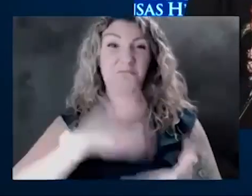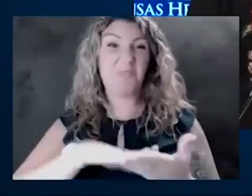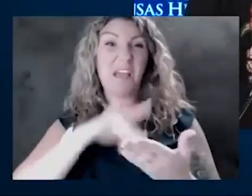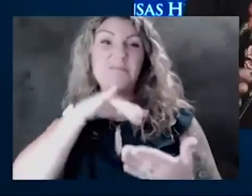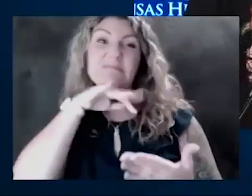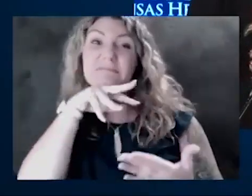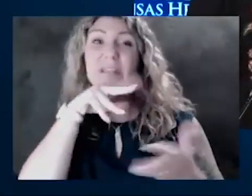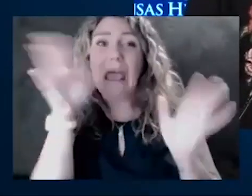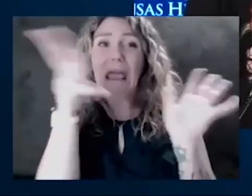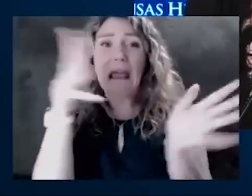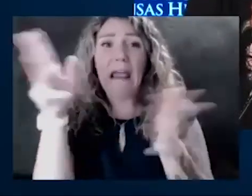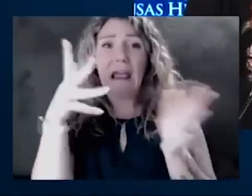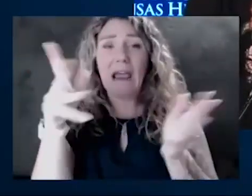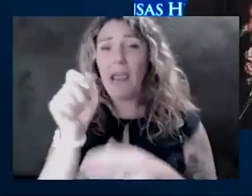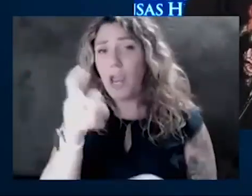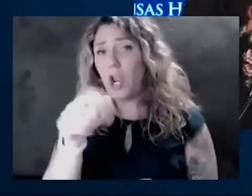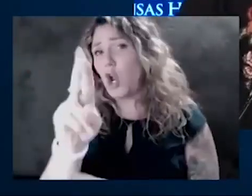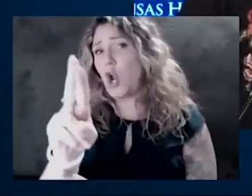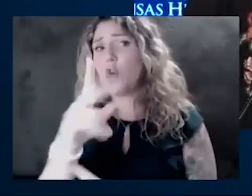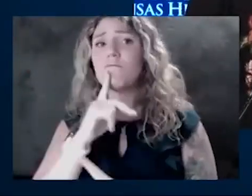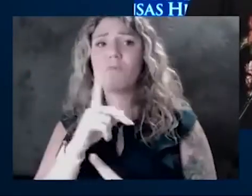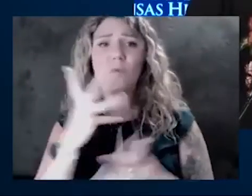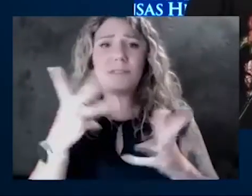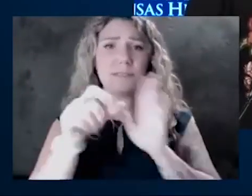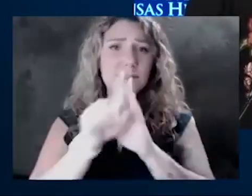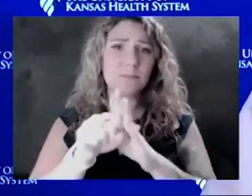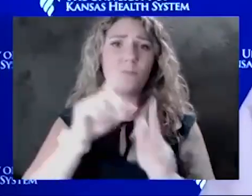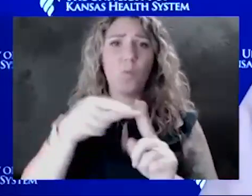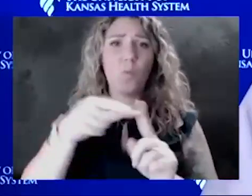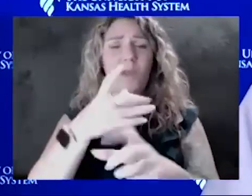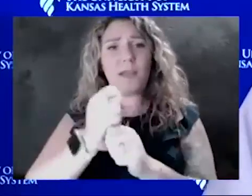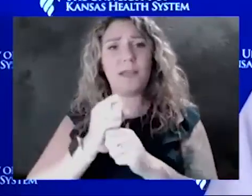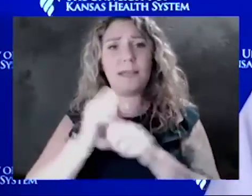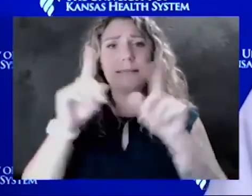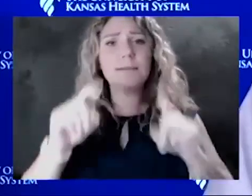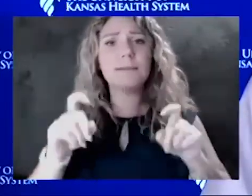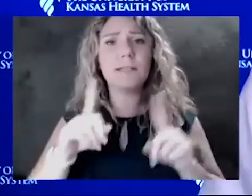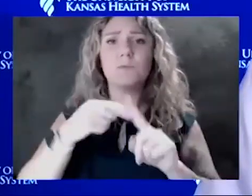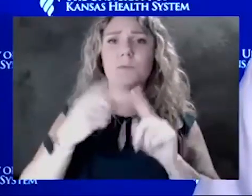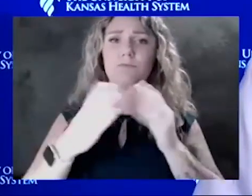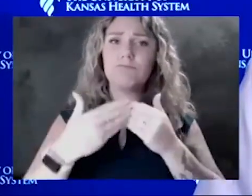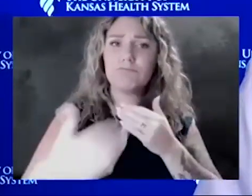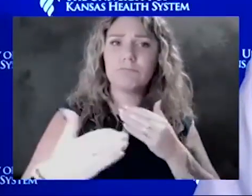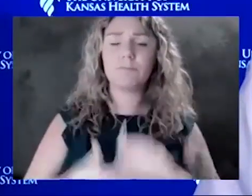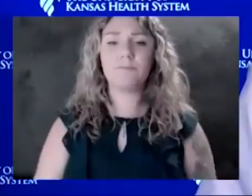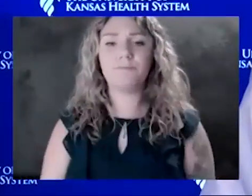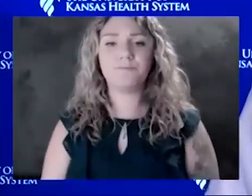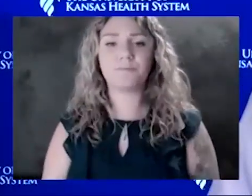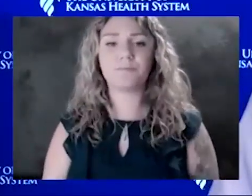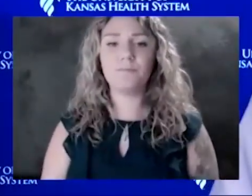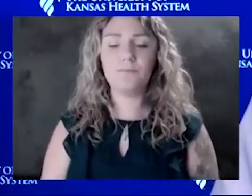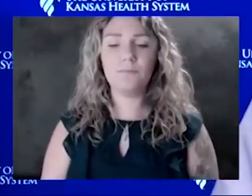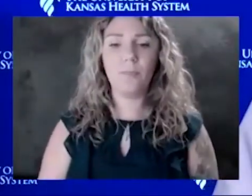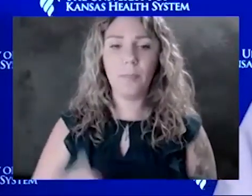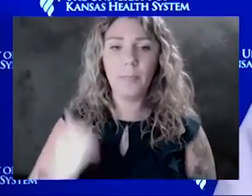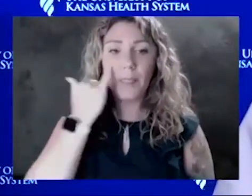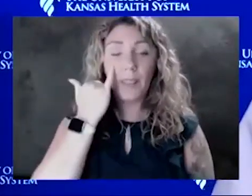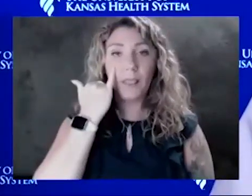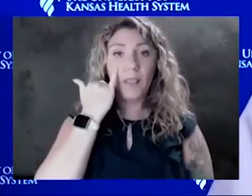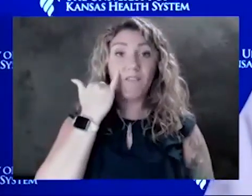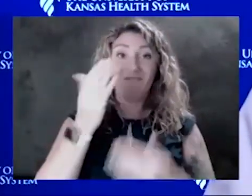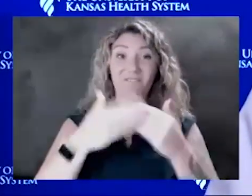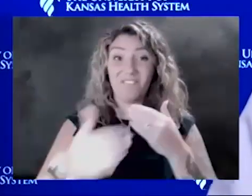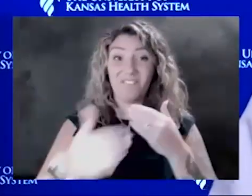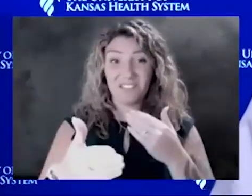insight on the symptoms and what we should know? When should we get tested if it continues? Yeah, I mean, I think if it does continue more than 48 hours really to get